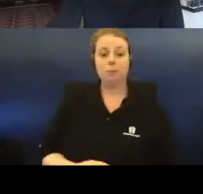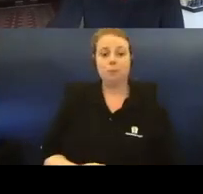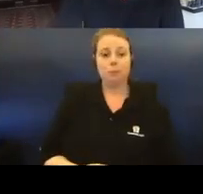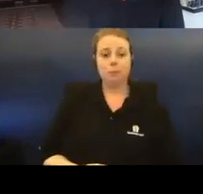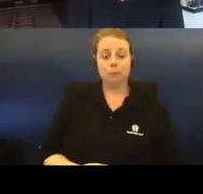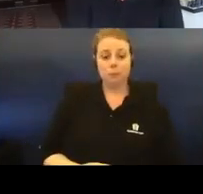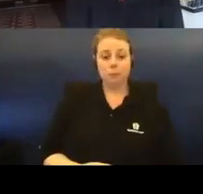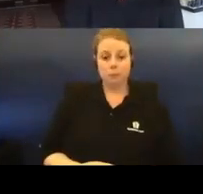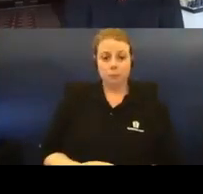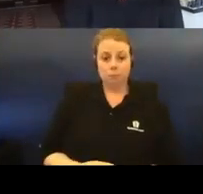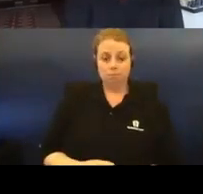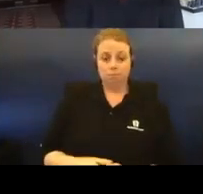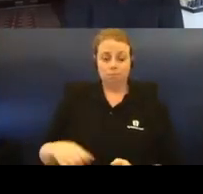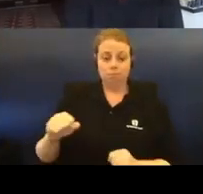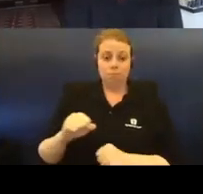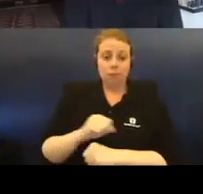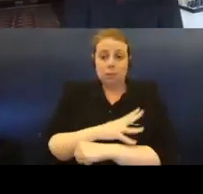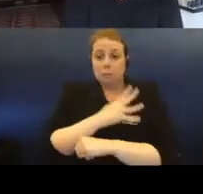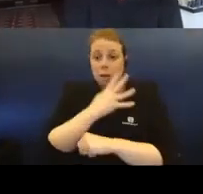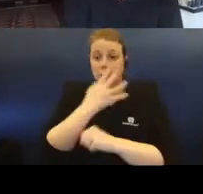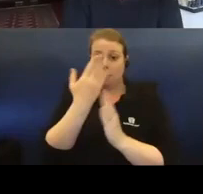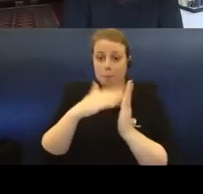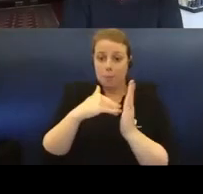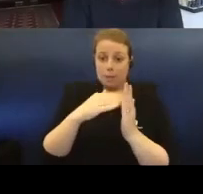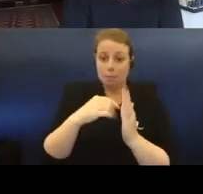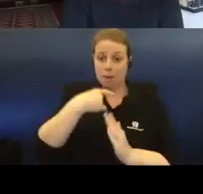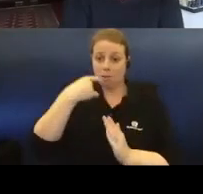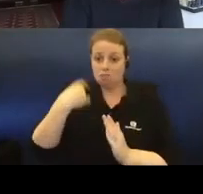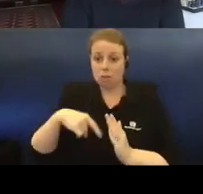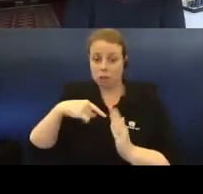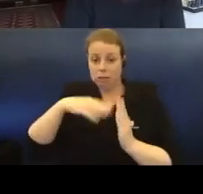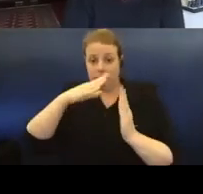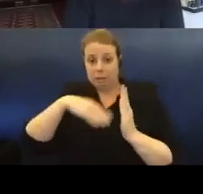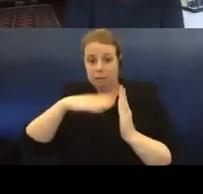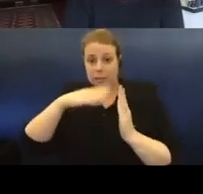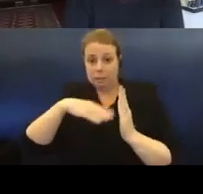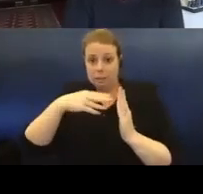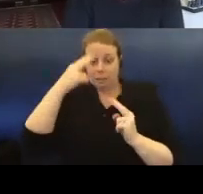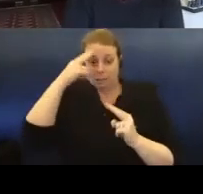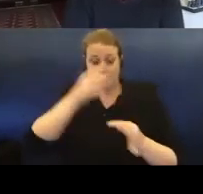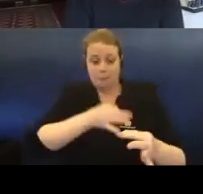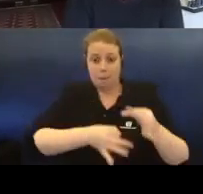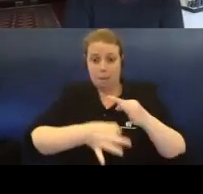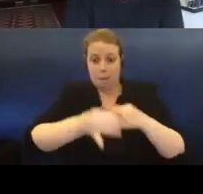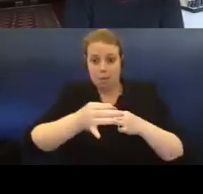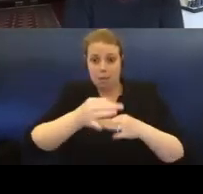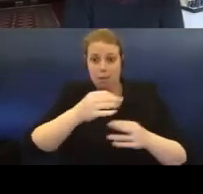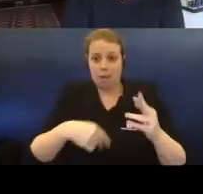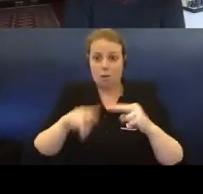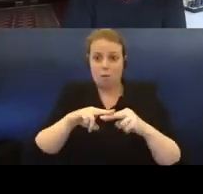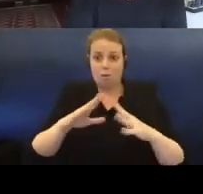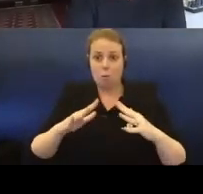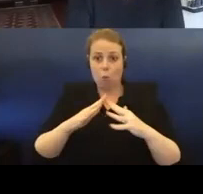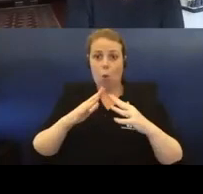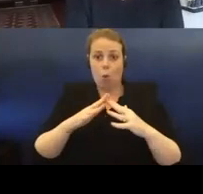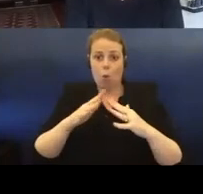Inspired by painting of Russian artists, very shagging, called the Apotheosis of War, the installation, this